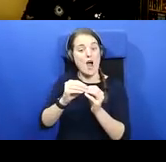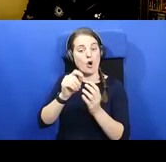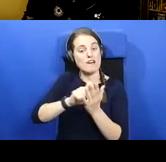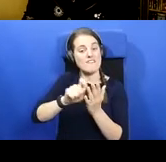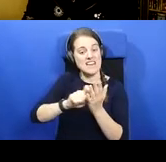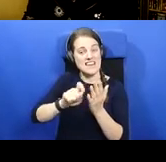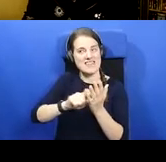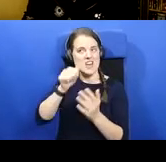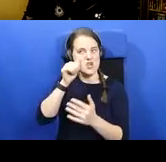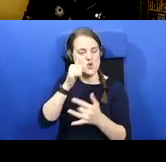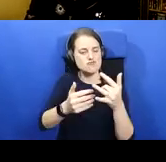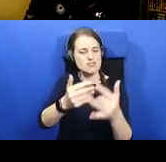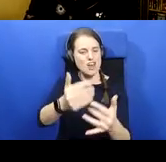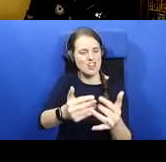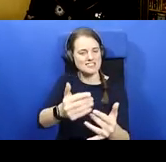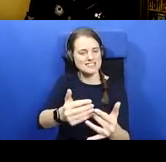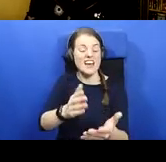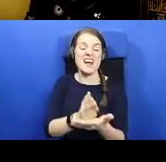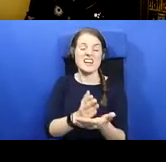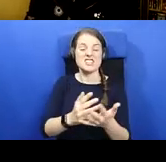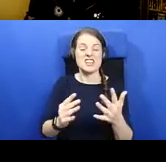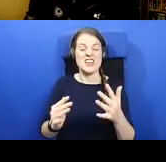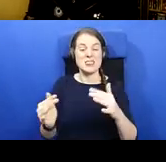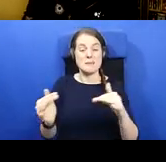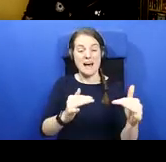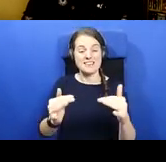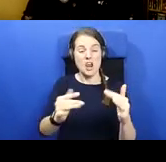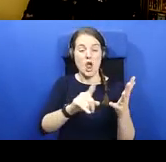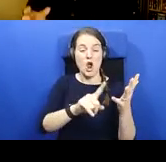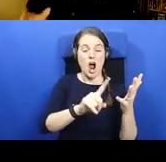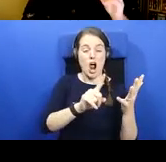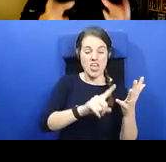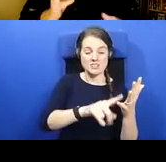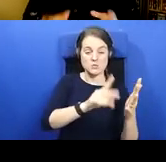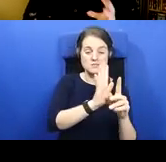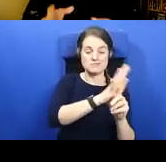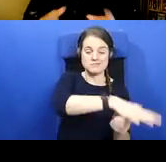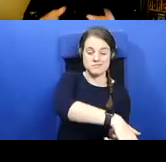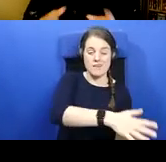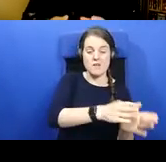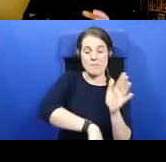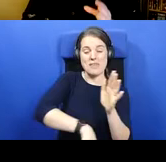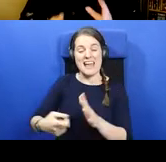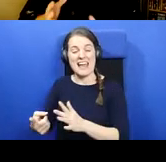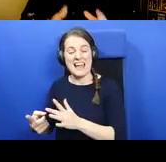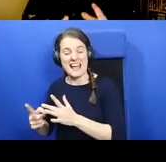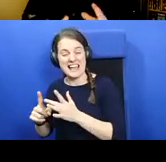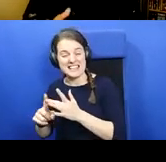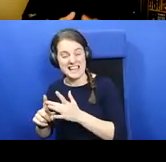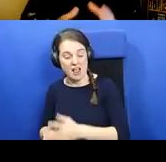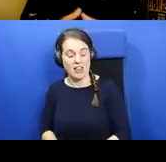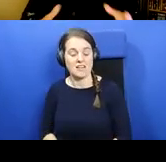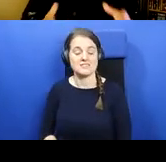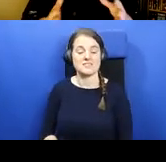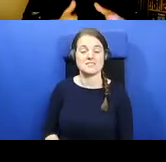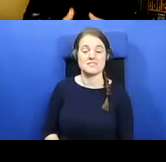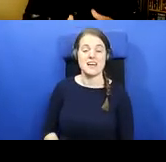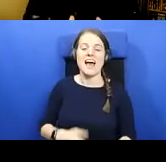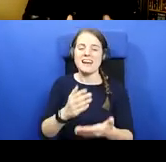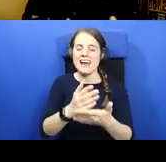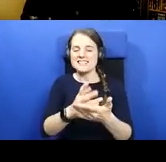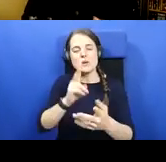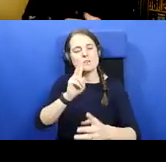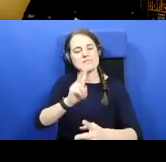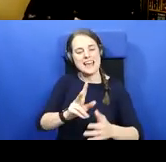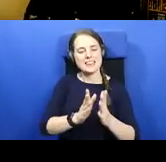in fact, in that battle, the Ollid were defeated by the Een Yael. And I think what we're seeing there is maybe some of that ecclesiastical